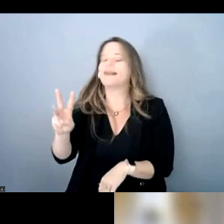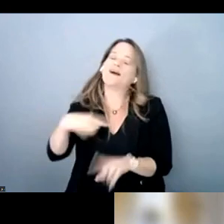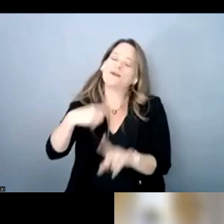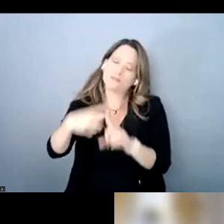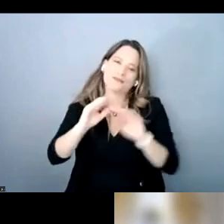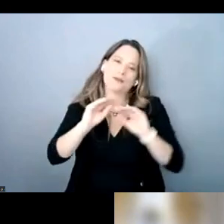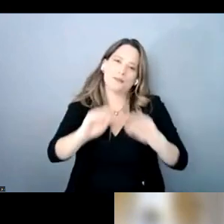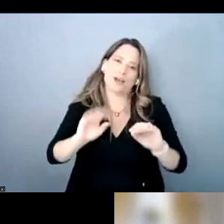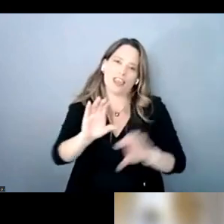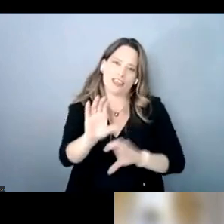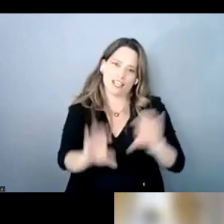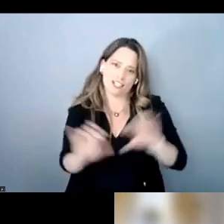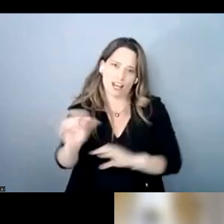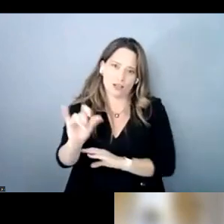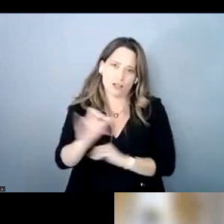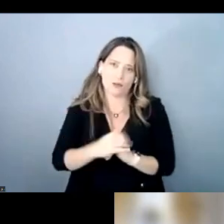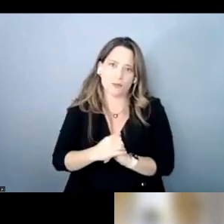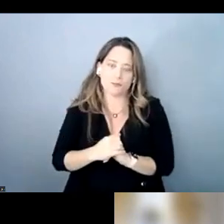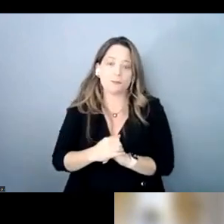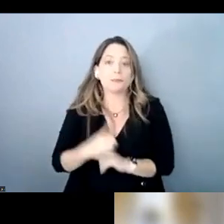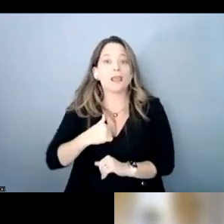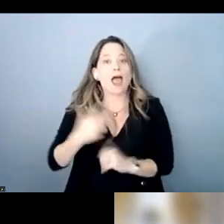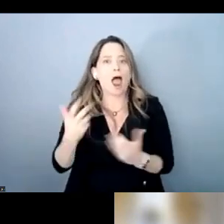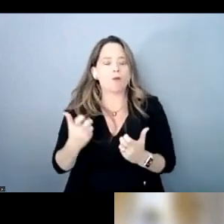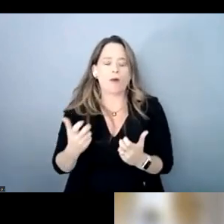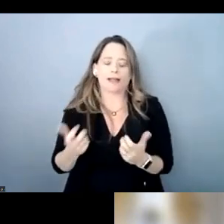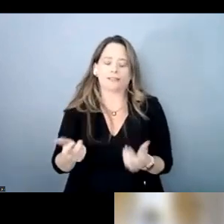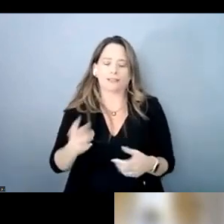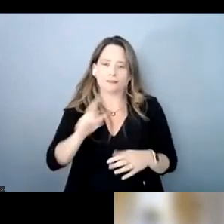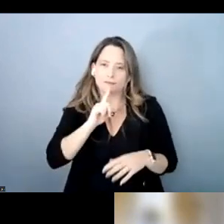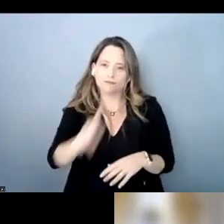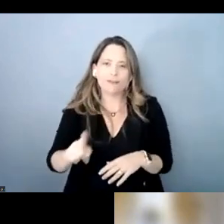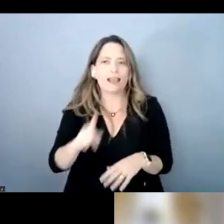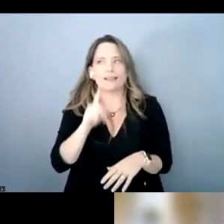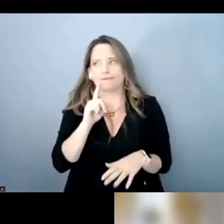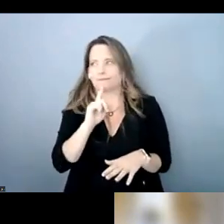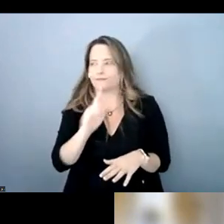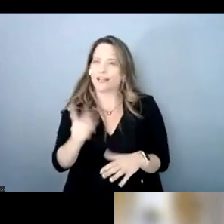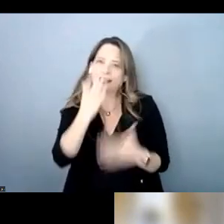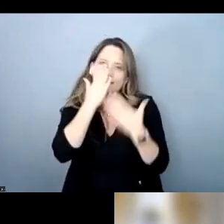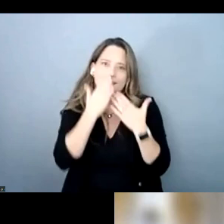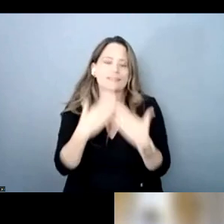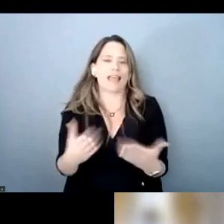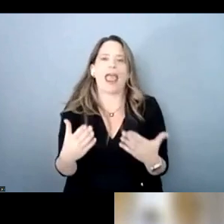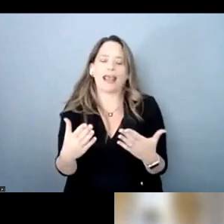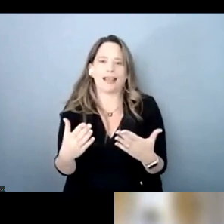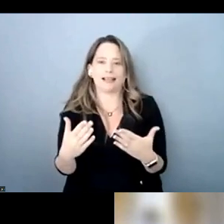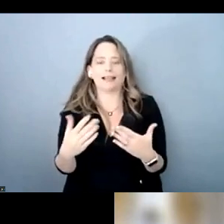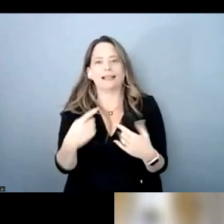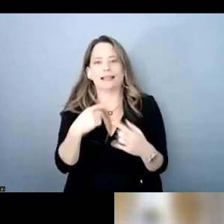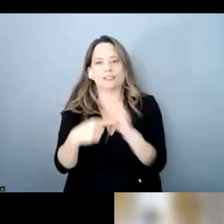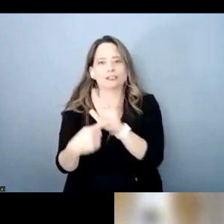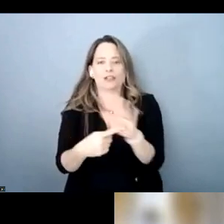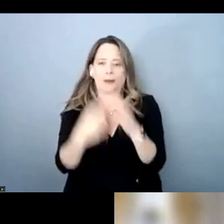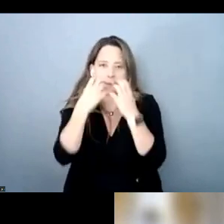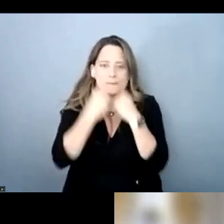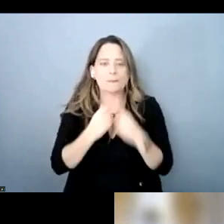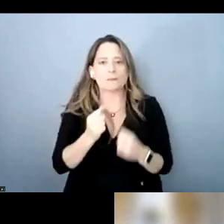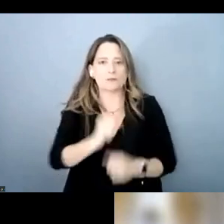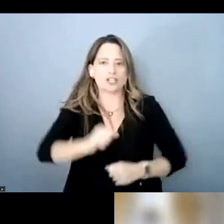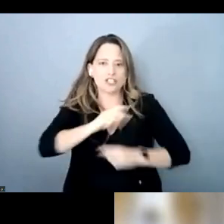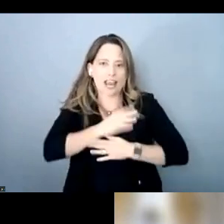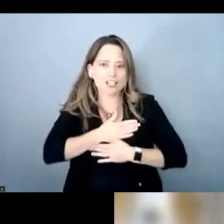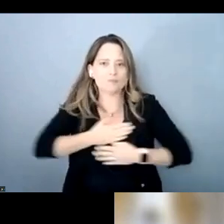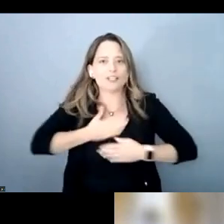well i want to immensely uh thank and deeply appreciate christina and matt